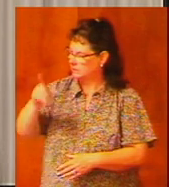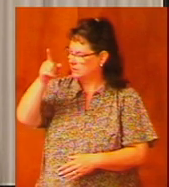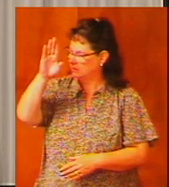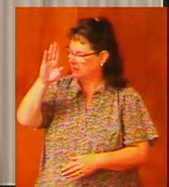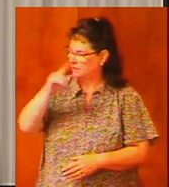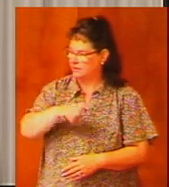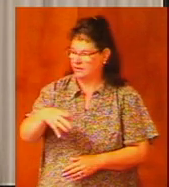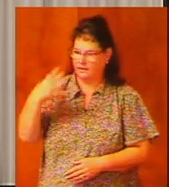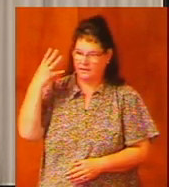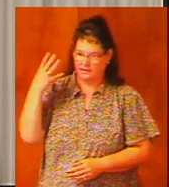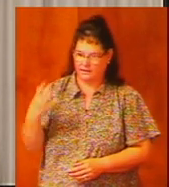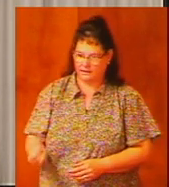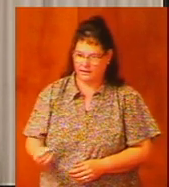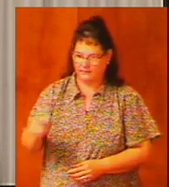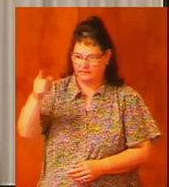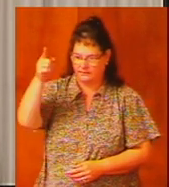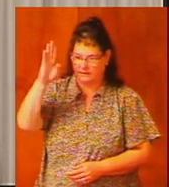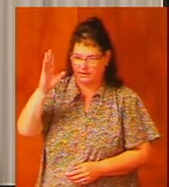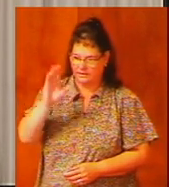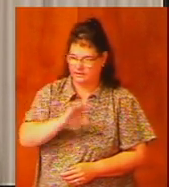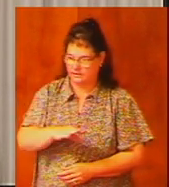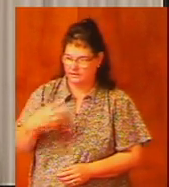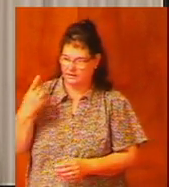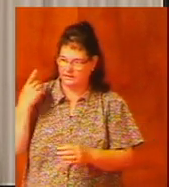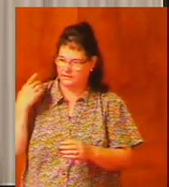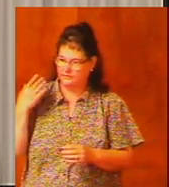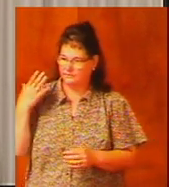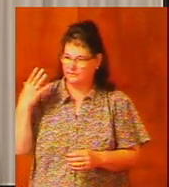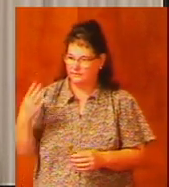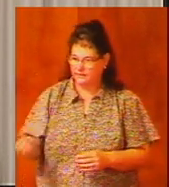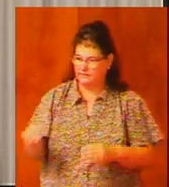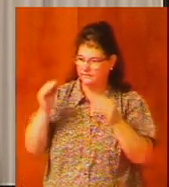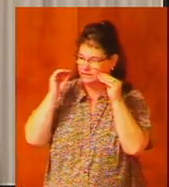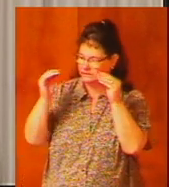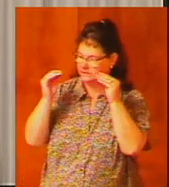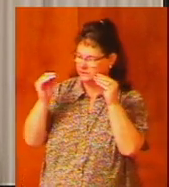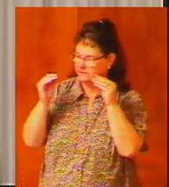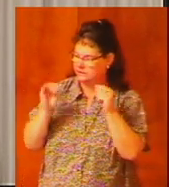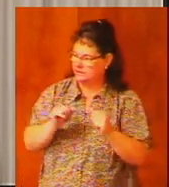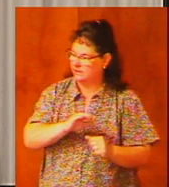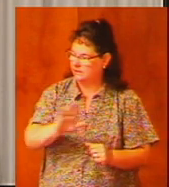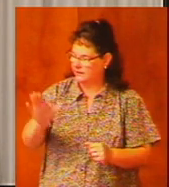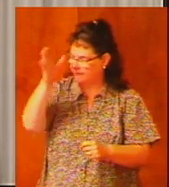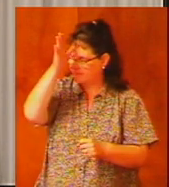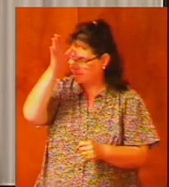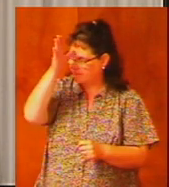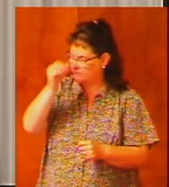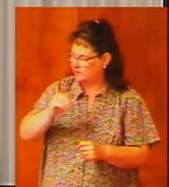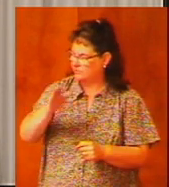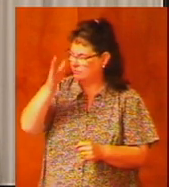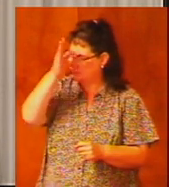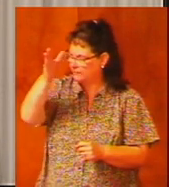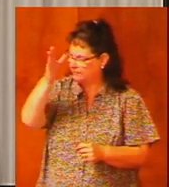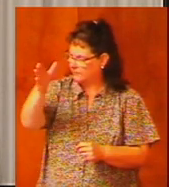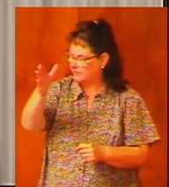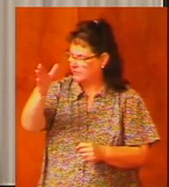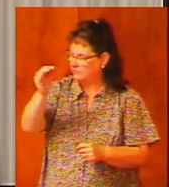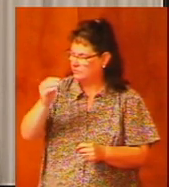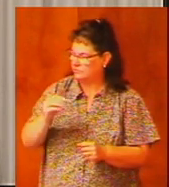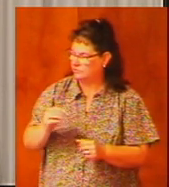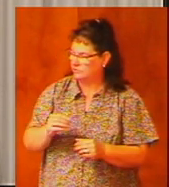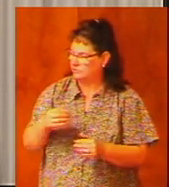left God they abandoned the teaching that their fathers and grandfathers